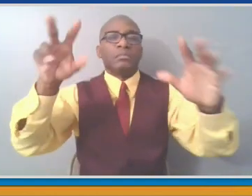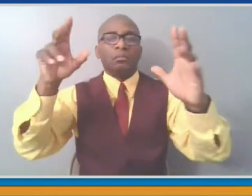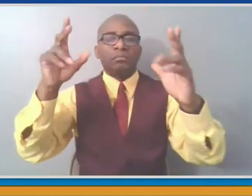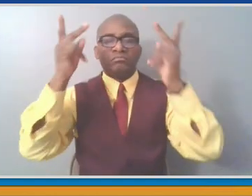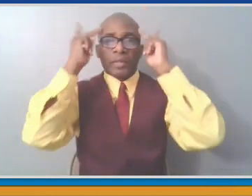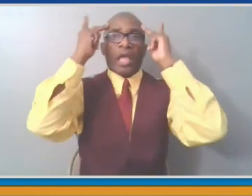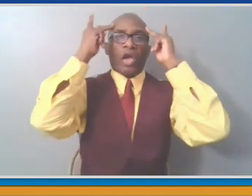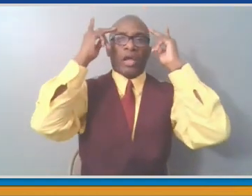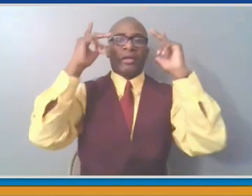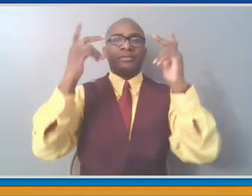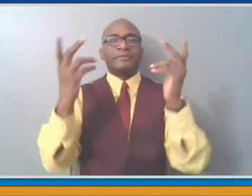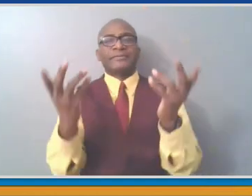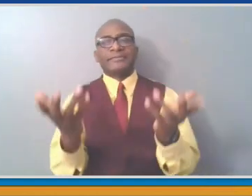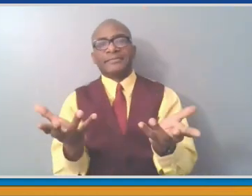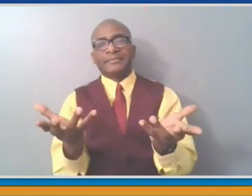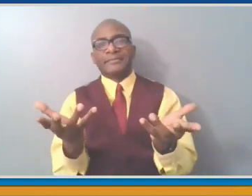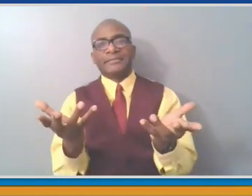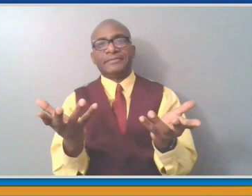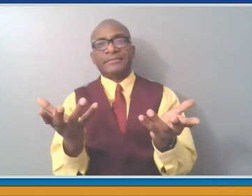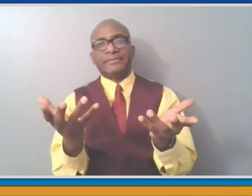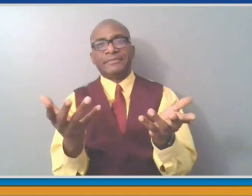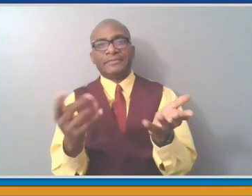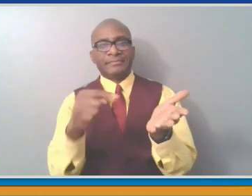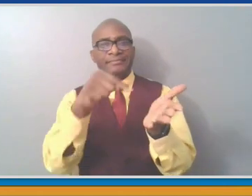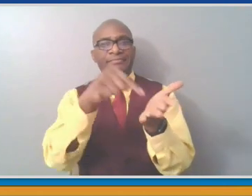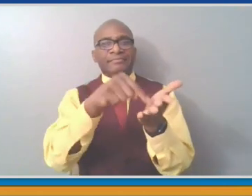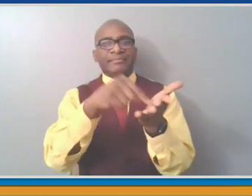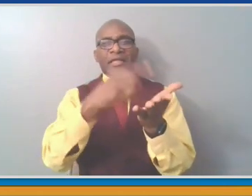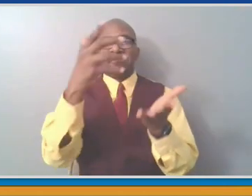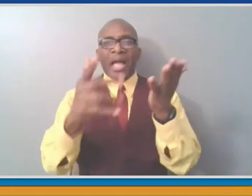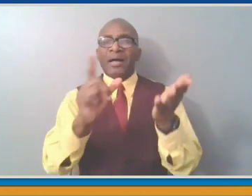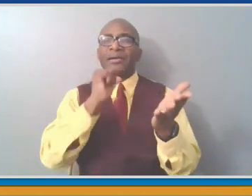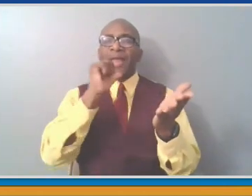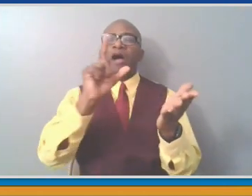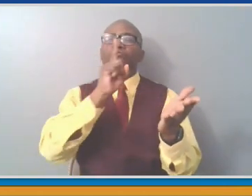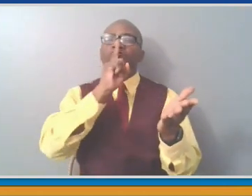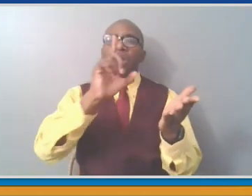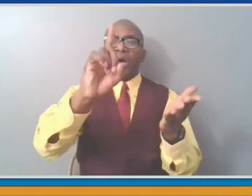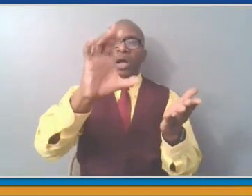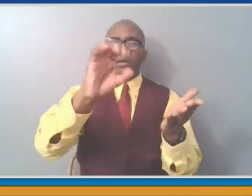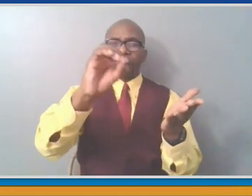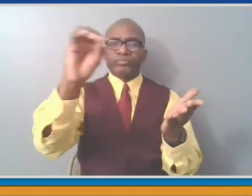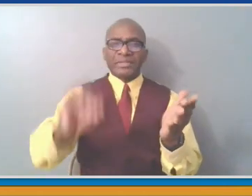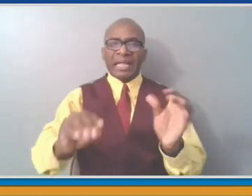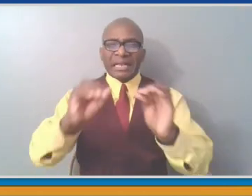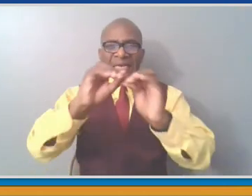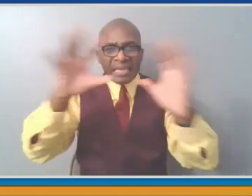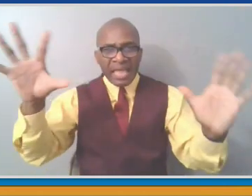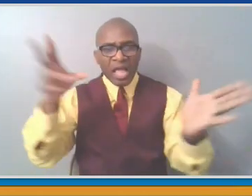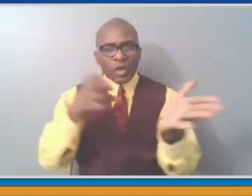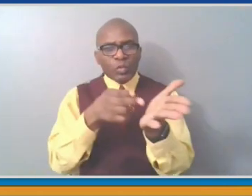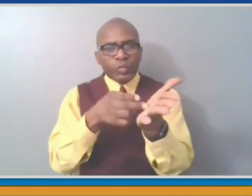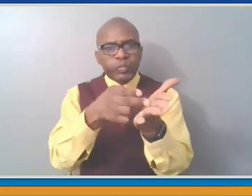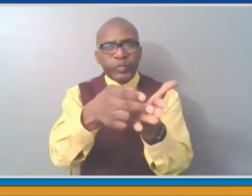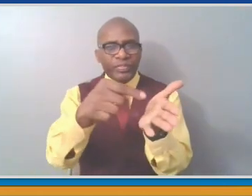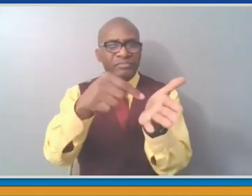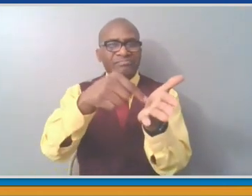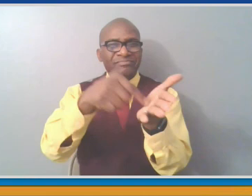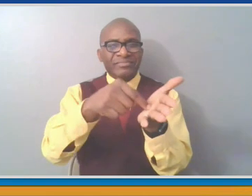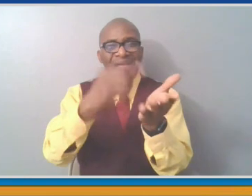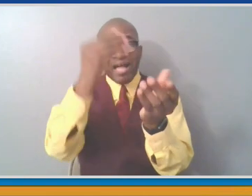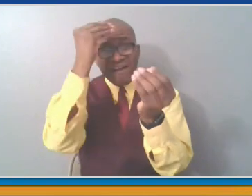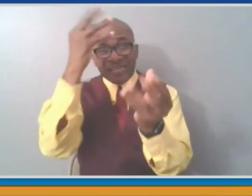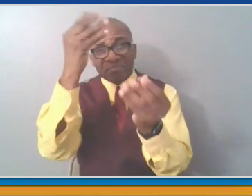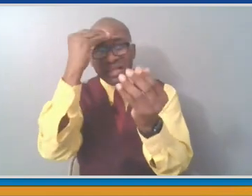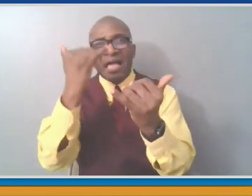to. And you say, see, well, look at those arguments, because those are the arguments that I want to be true. But COVID is a serious disease. Many people